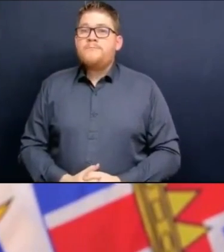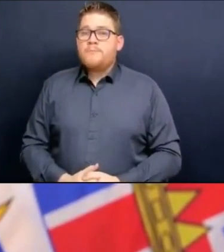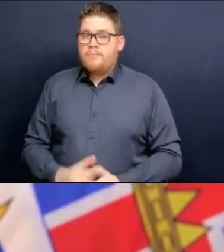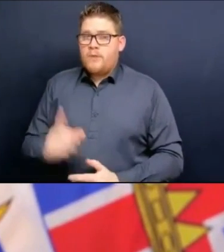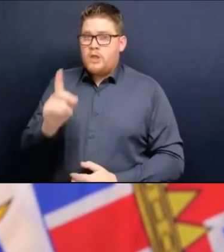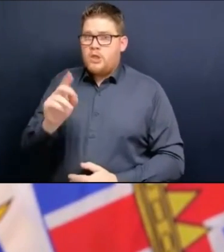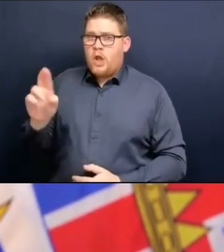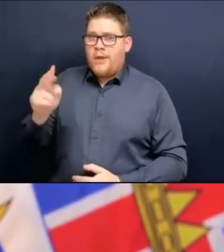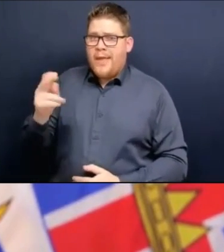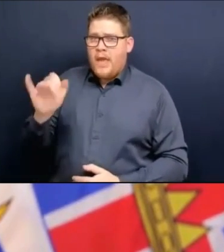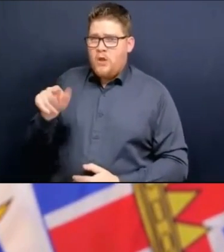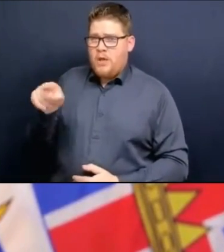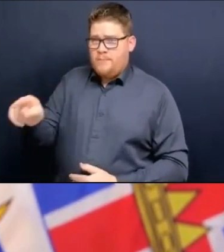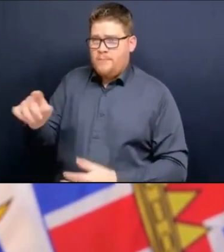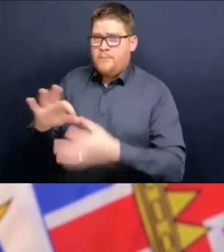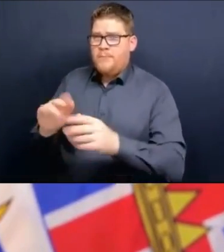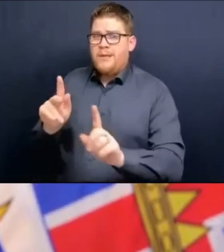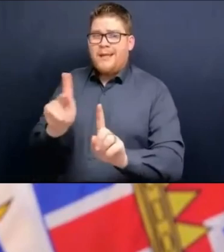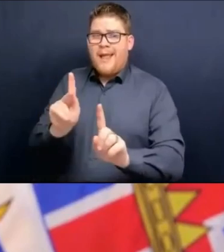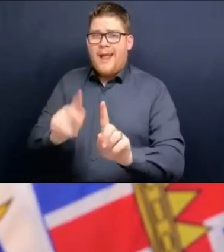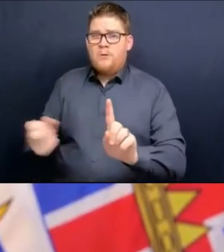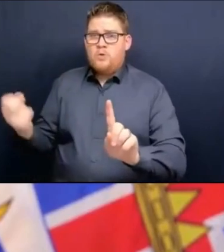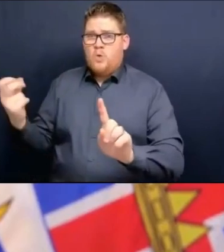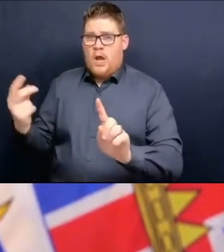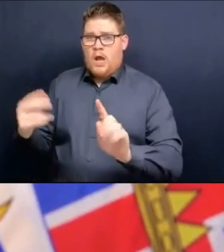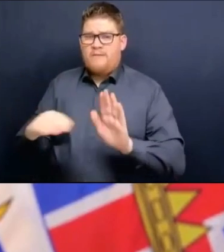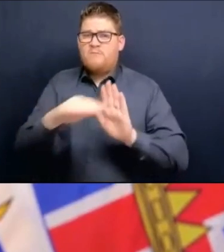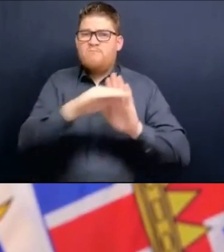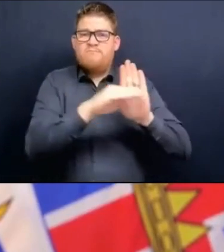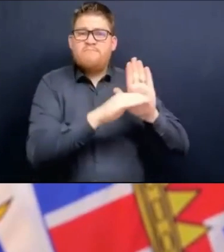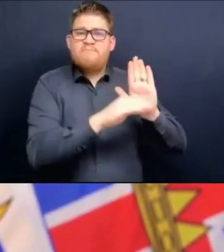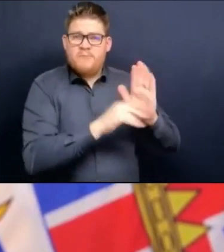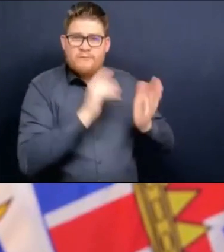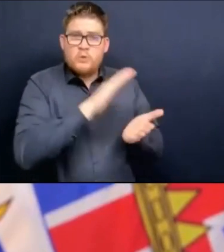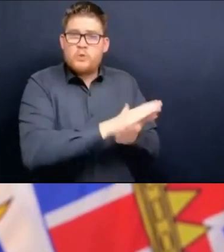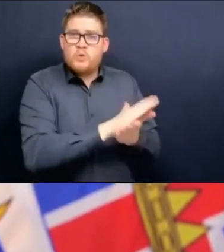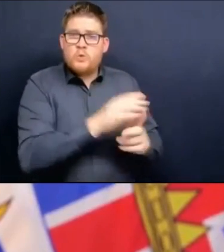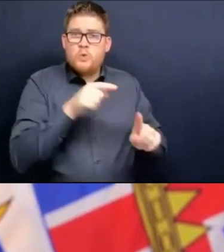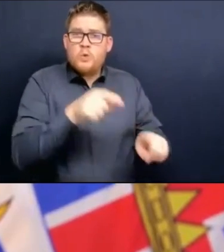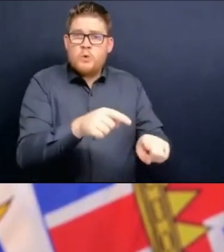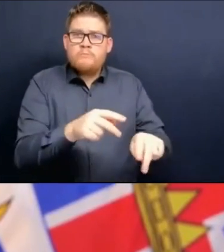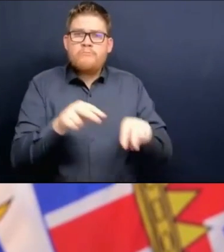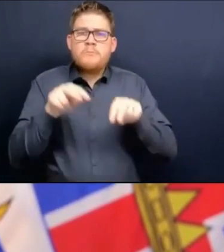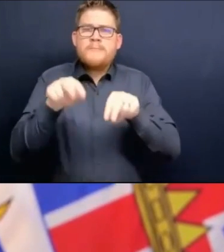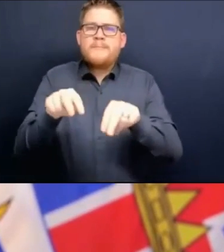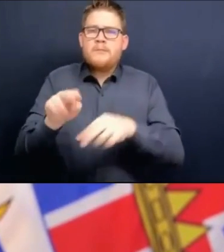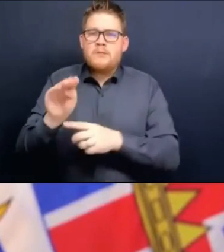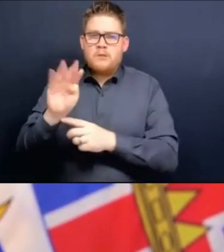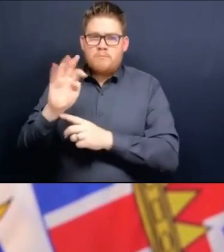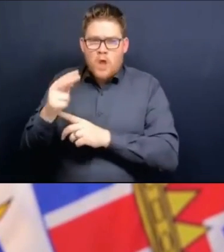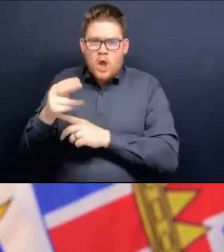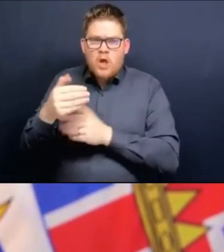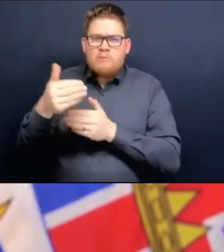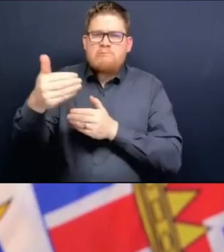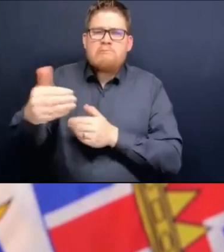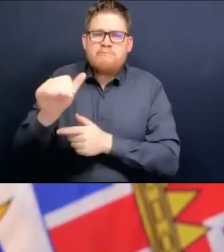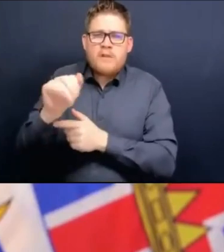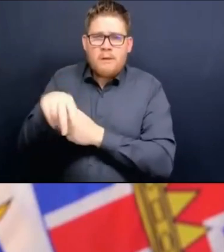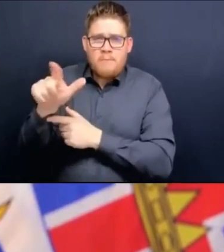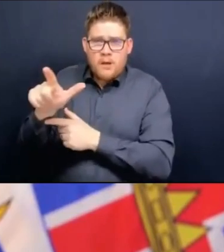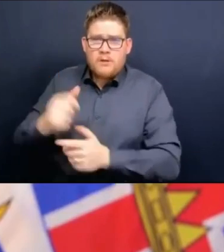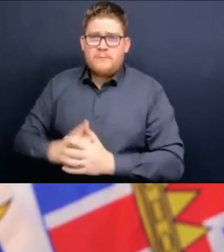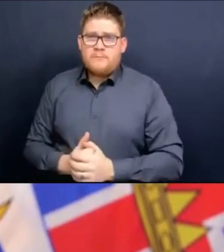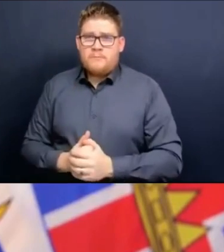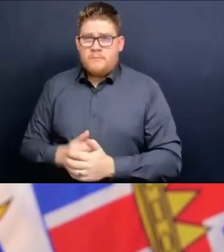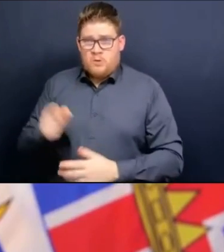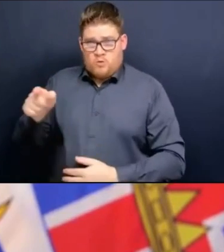safety rules for the K2 12 system will be reviewed in March and April. But how likely is it that those restrictions will be listed by the